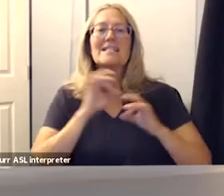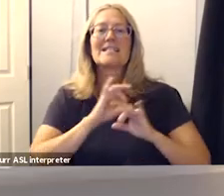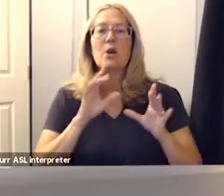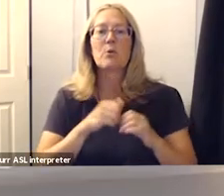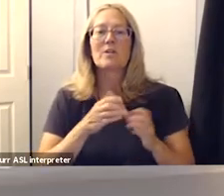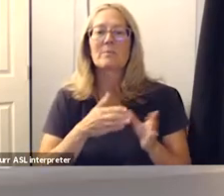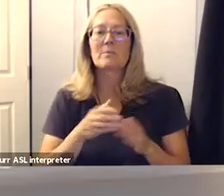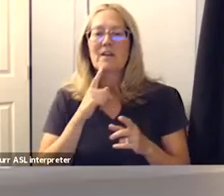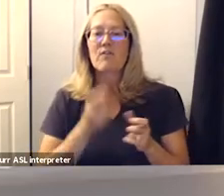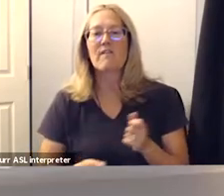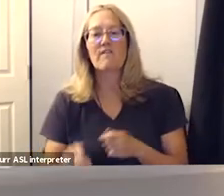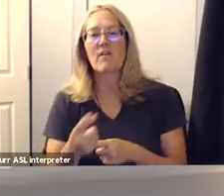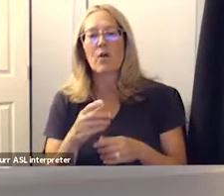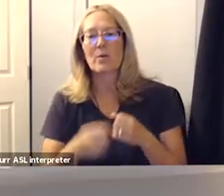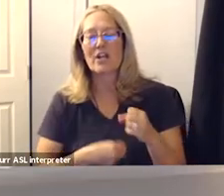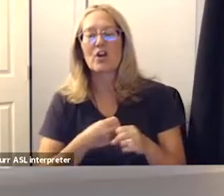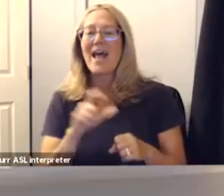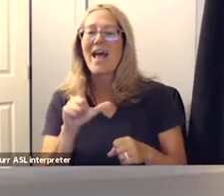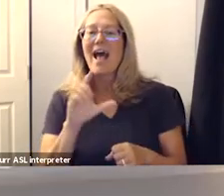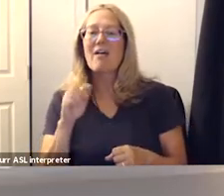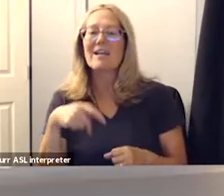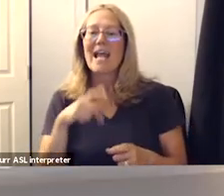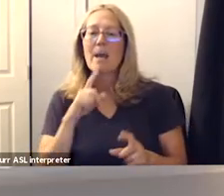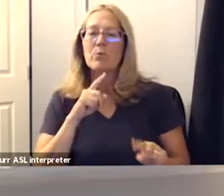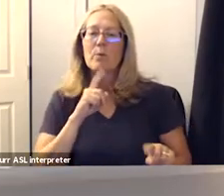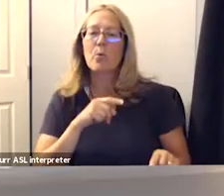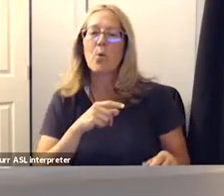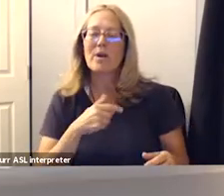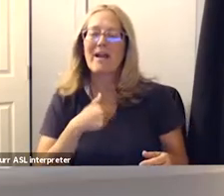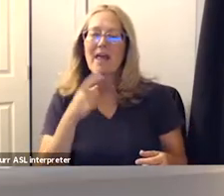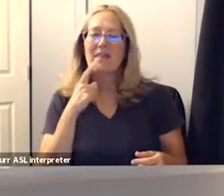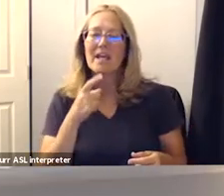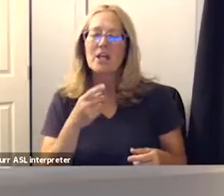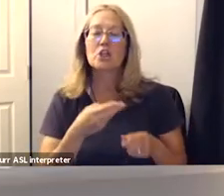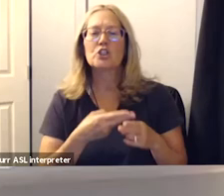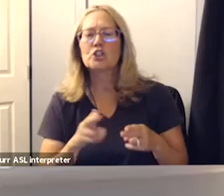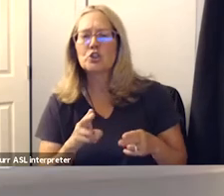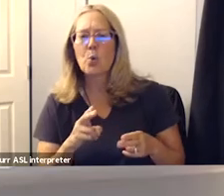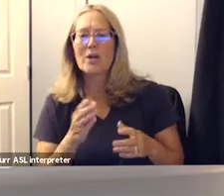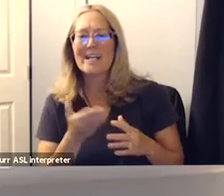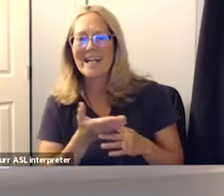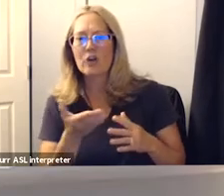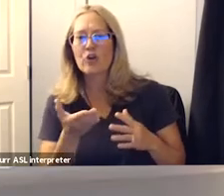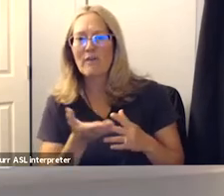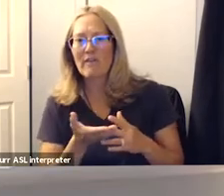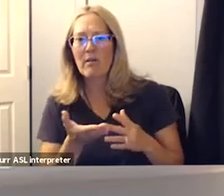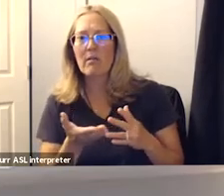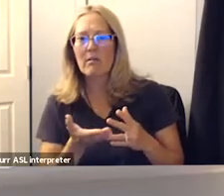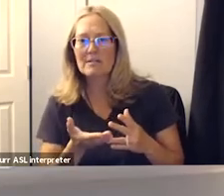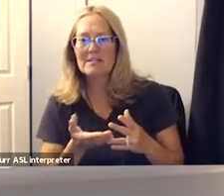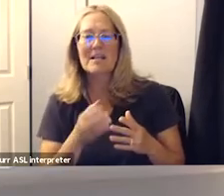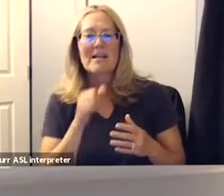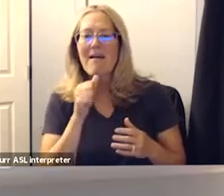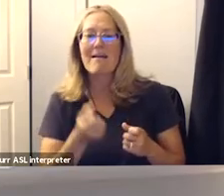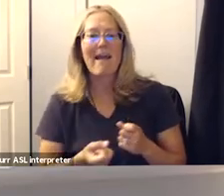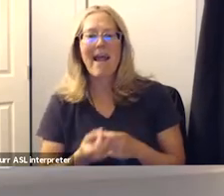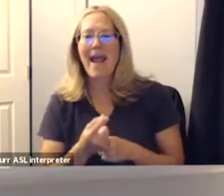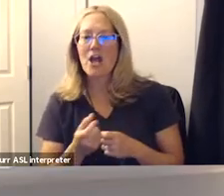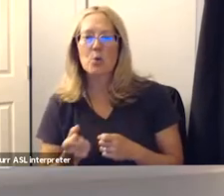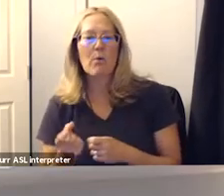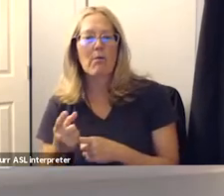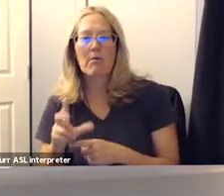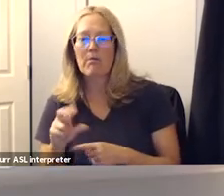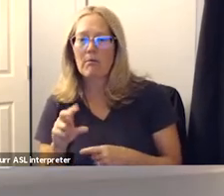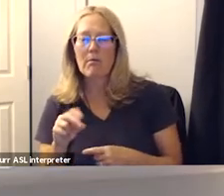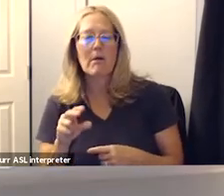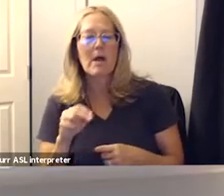the following year so lcap reporting shorter intervals for their assessments rather than annually maybe a